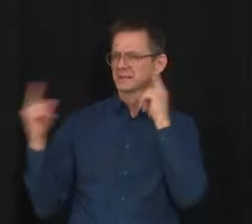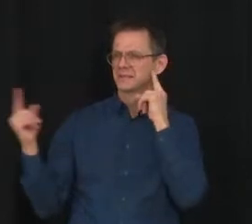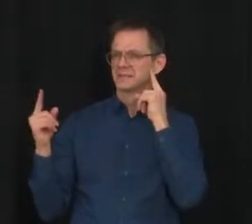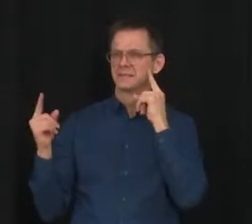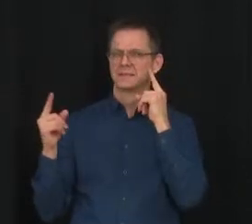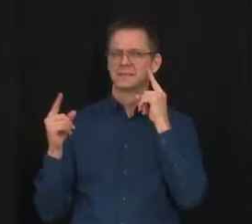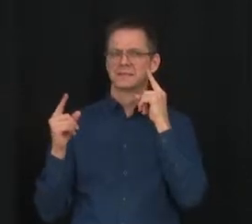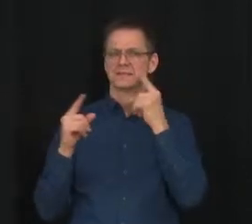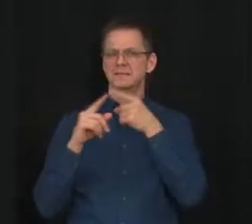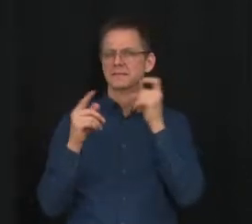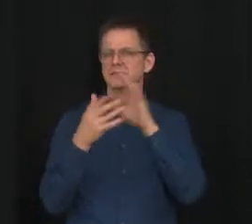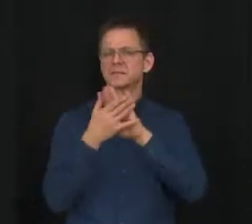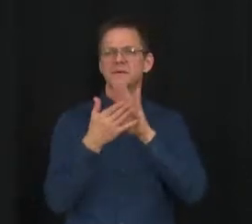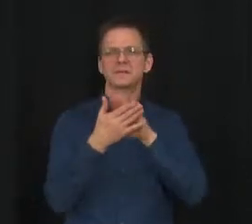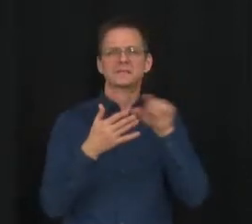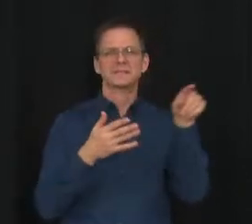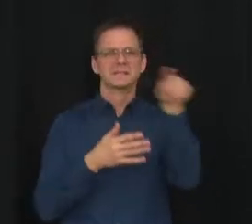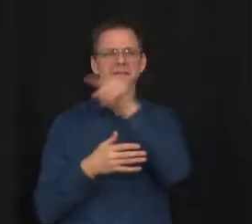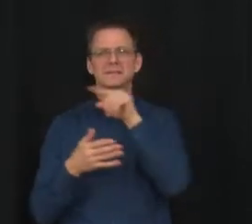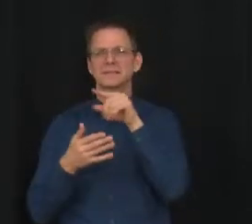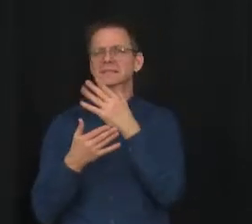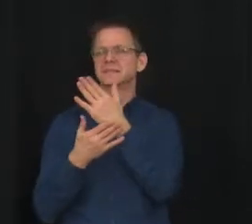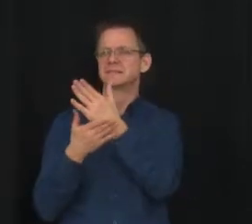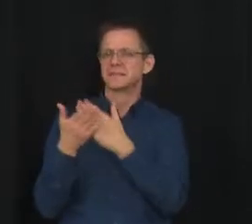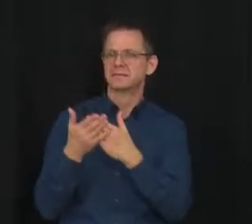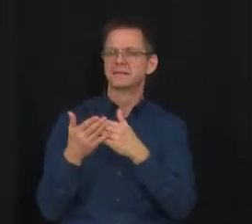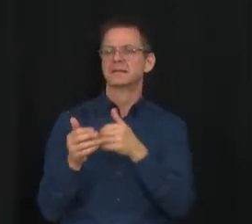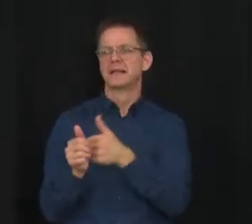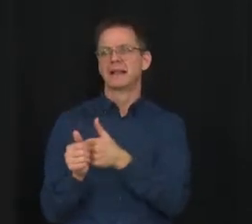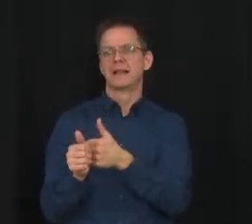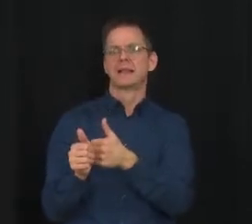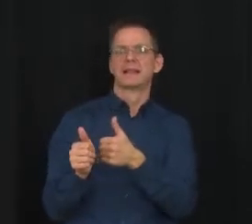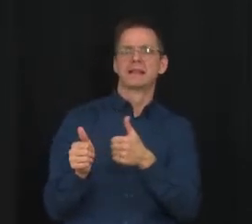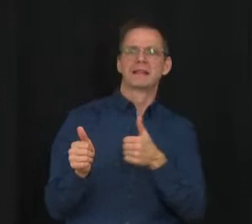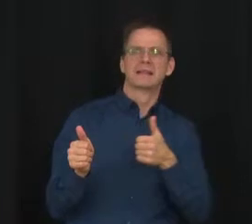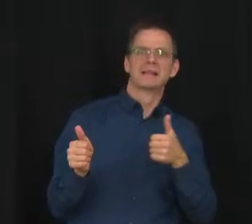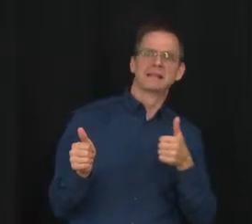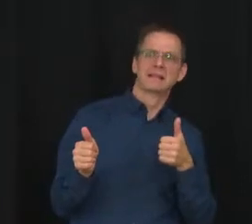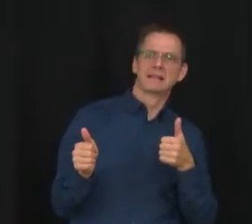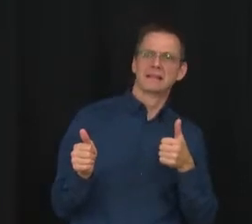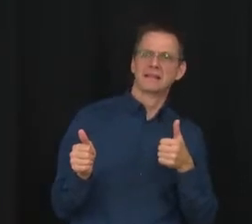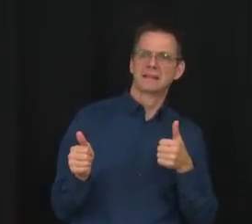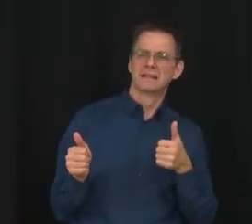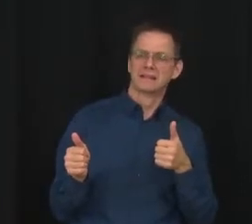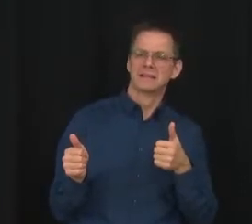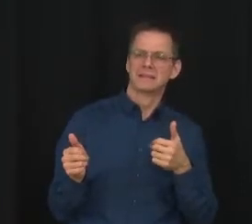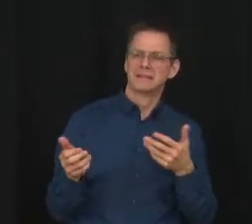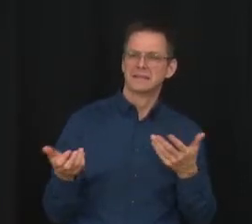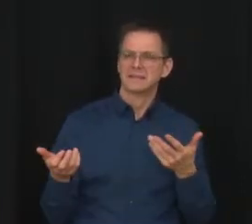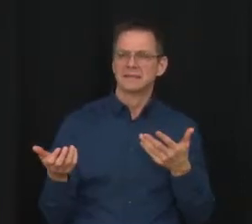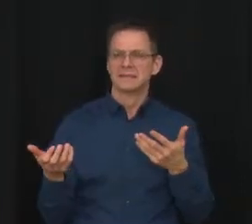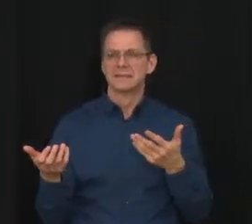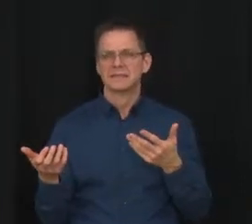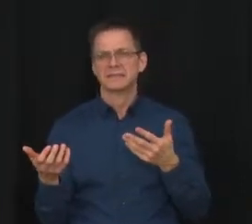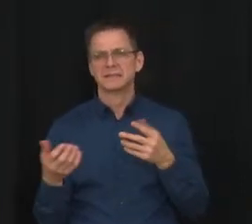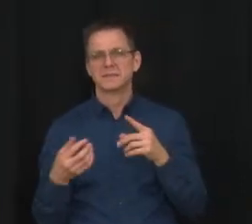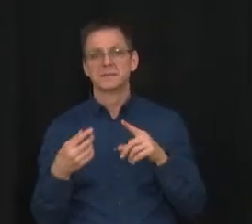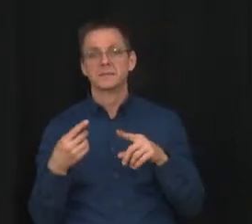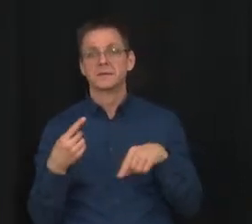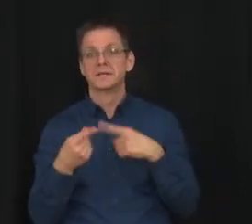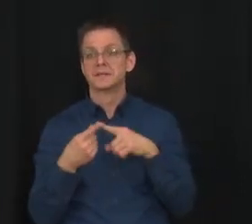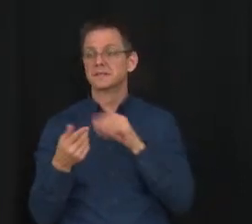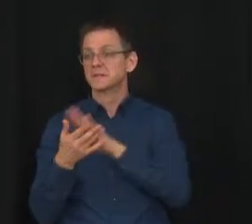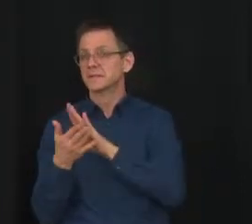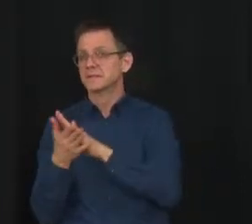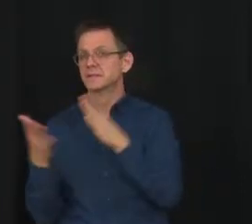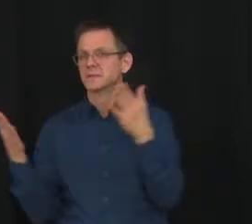some learning loss during the periods of disruption that have occurred over the last year and a half, two years.